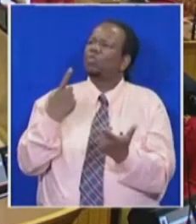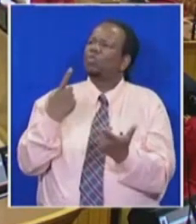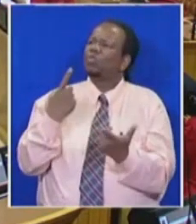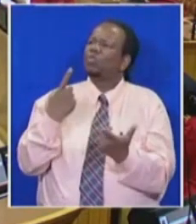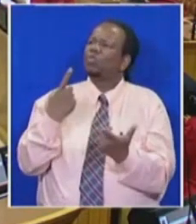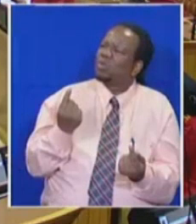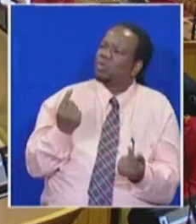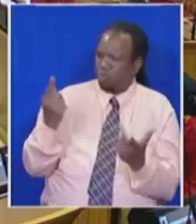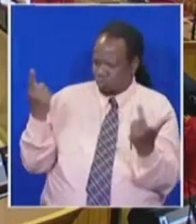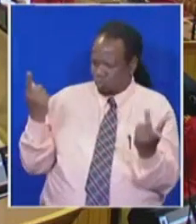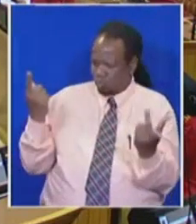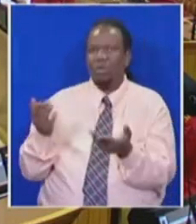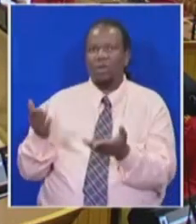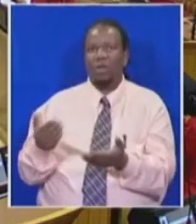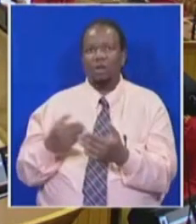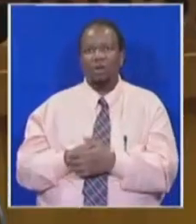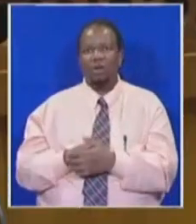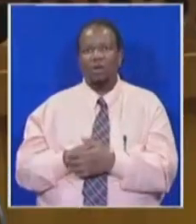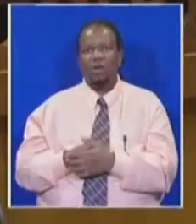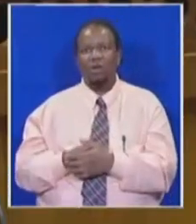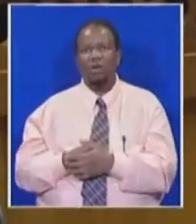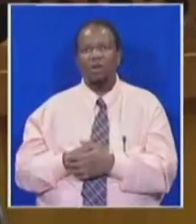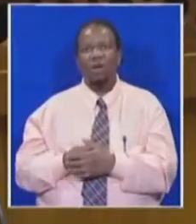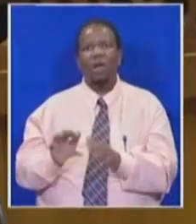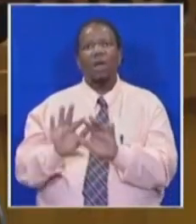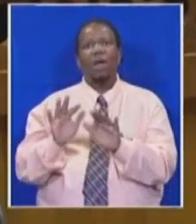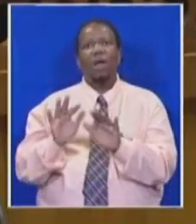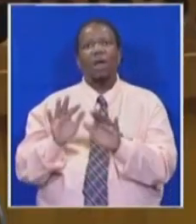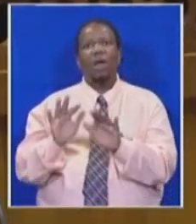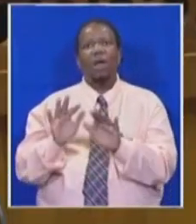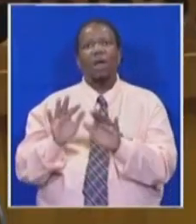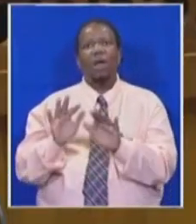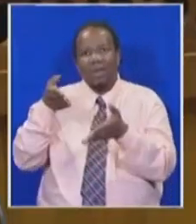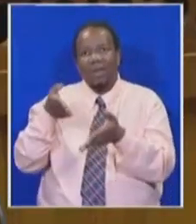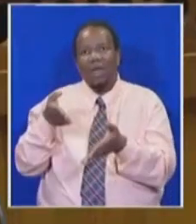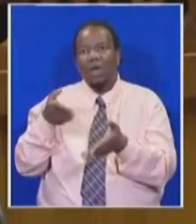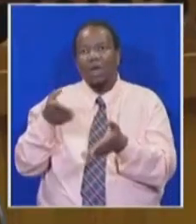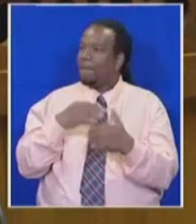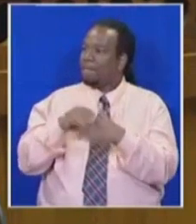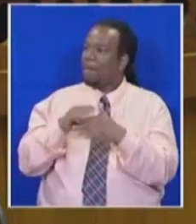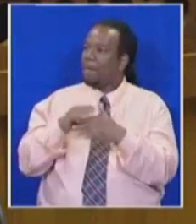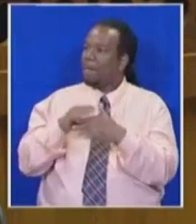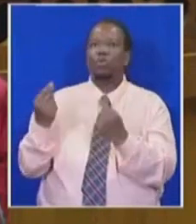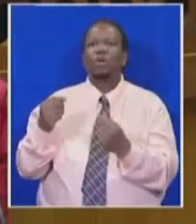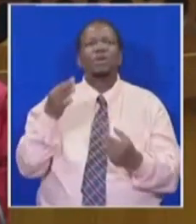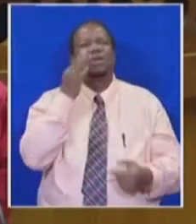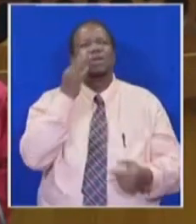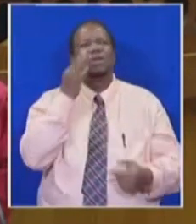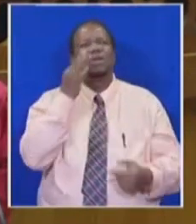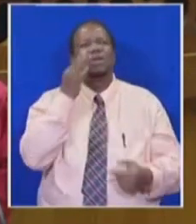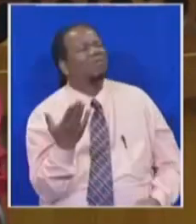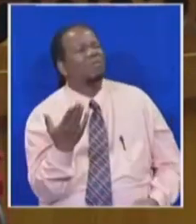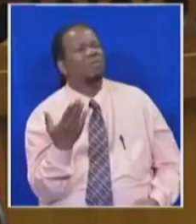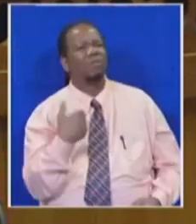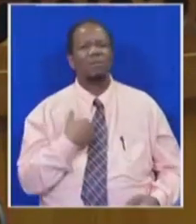You do it now. I'm not referring to anyone now. I'm talking about content. Do it now, Honourable Member. Please do it. So I must say what? What should I say? No, you